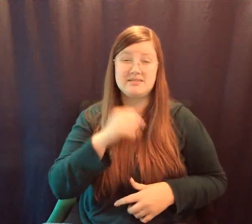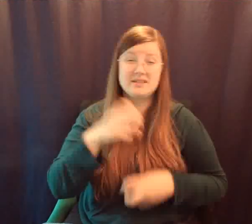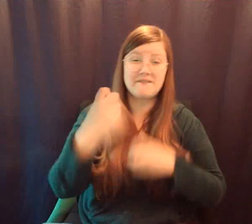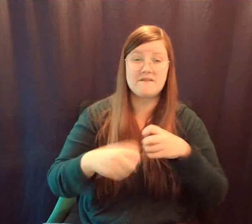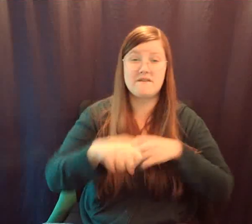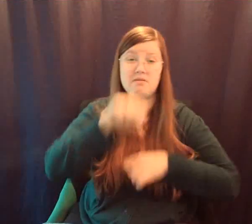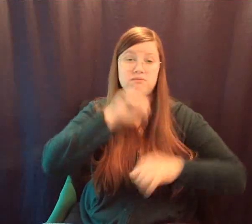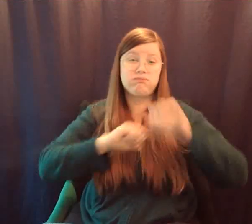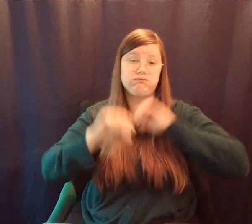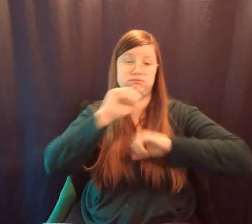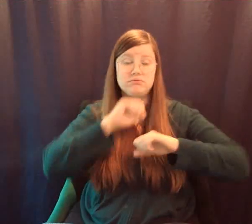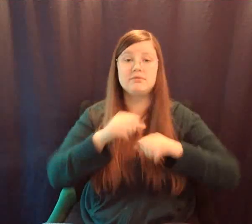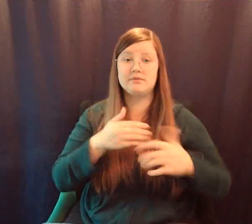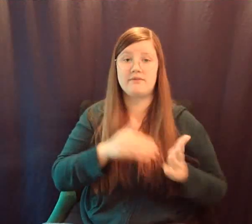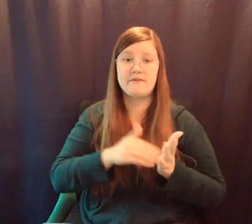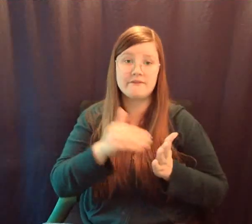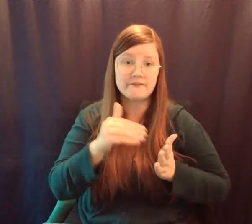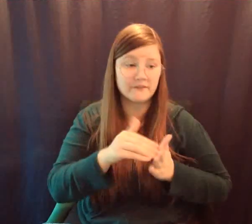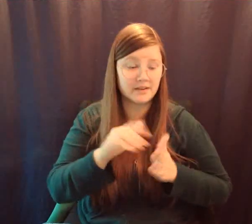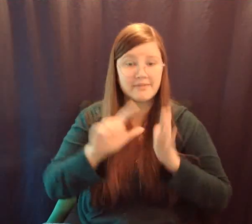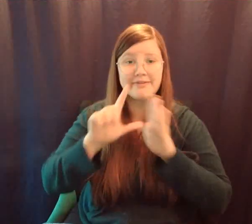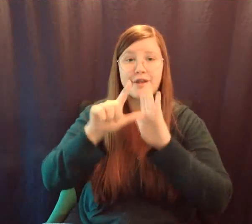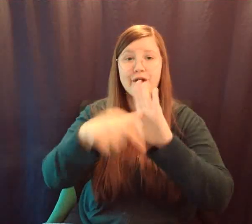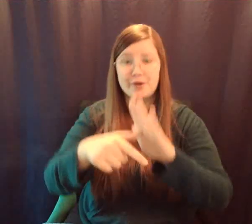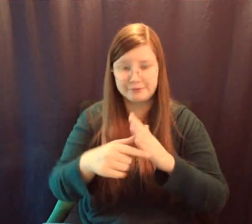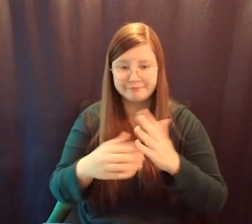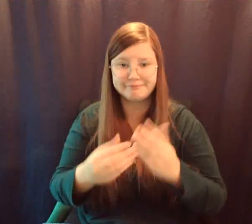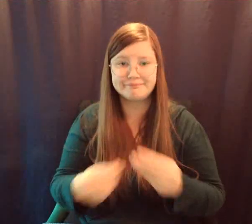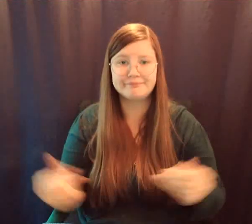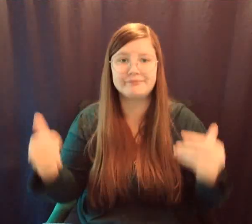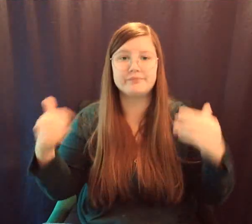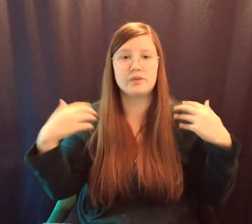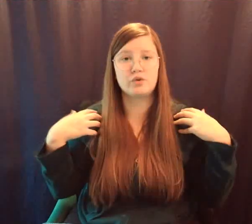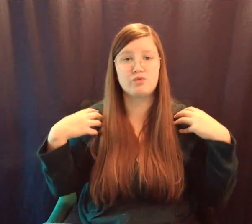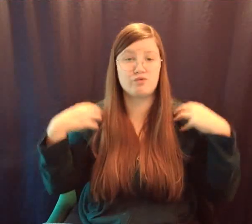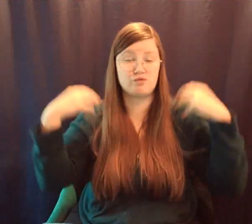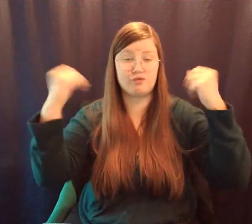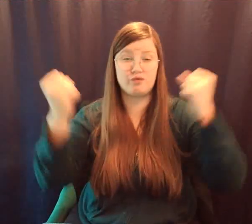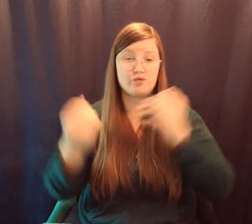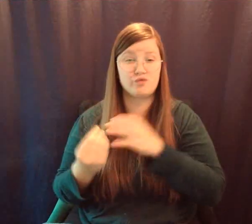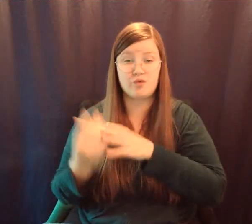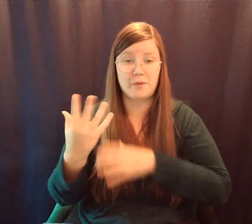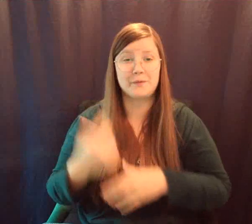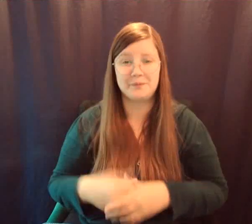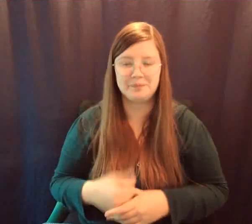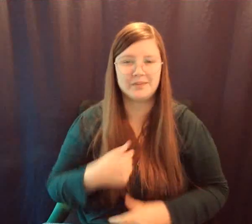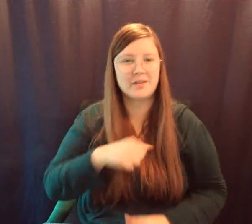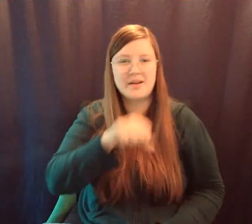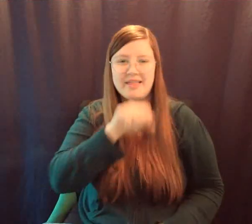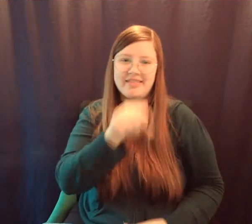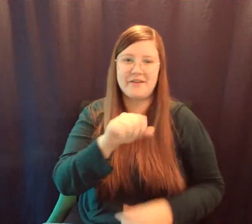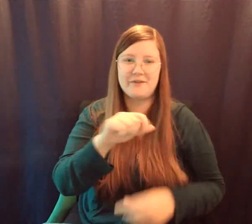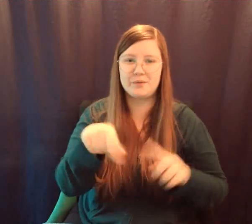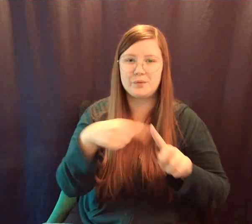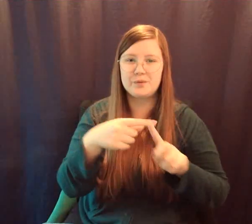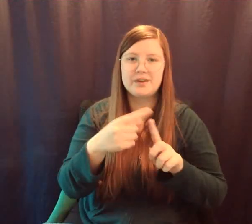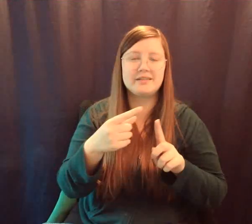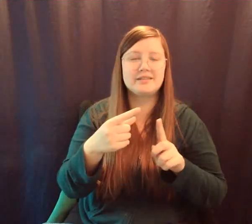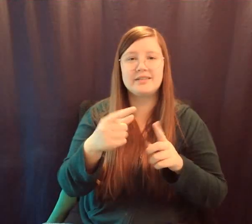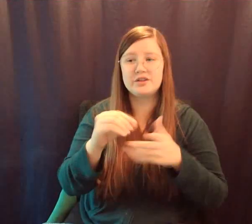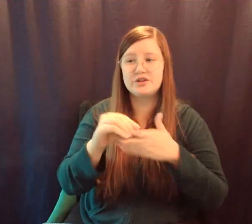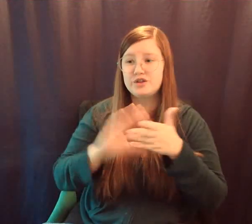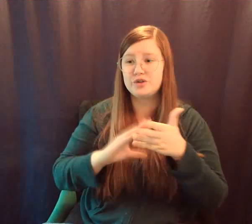And I'm here to help and I just love it when students come back and check in after they've left my classroom and